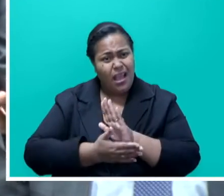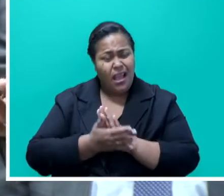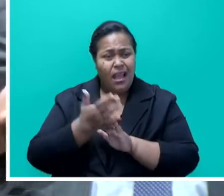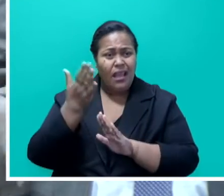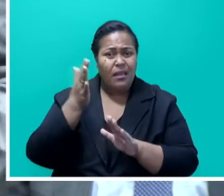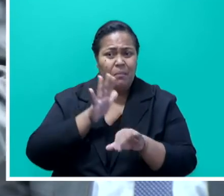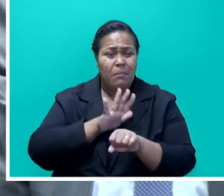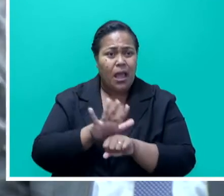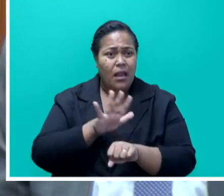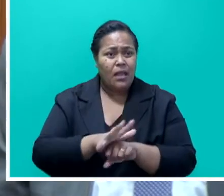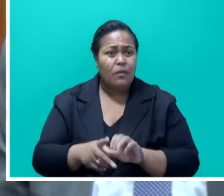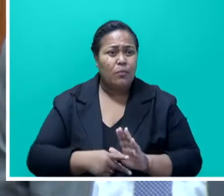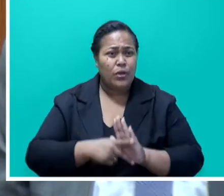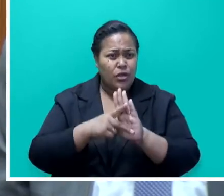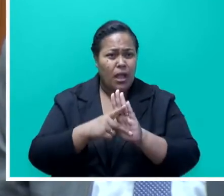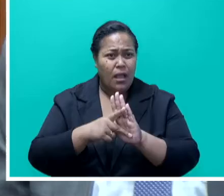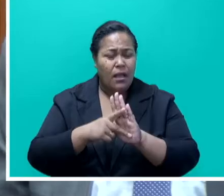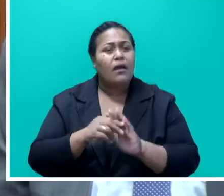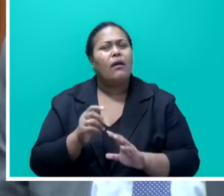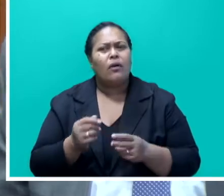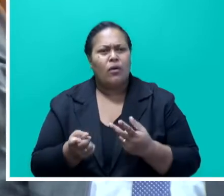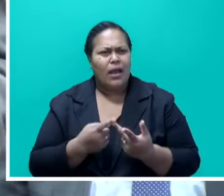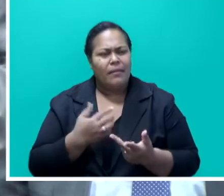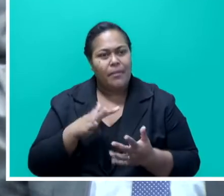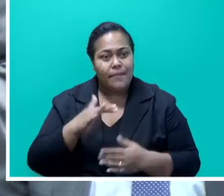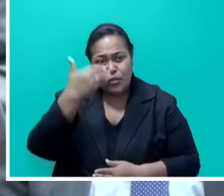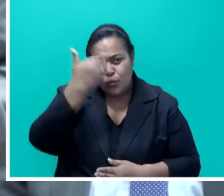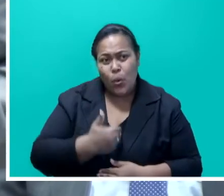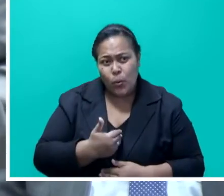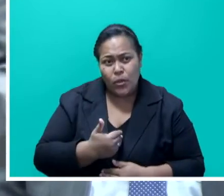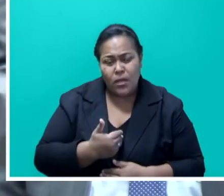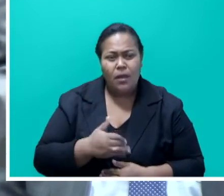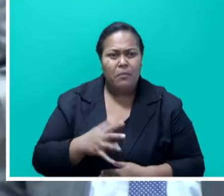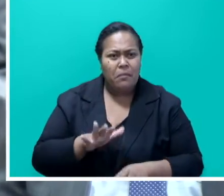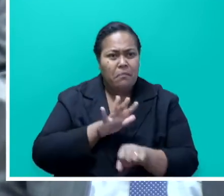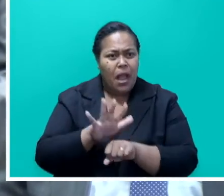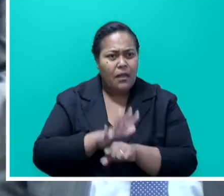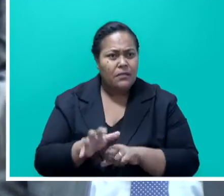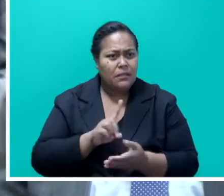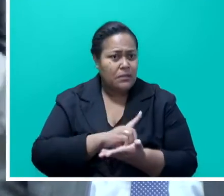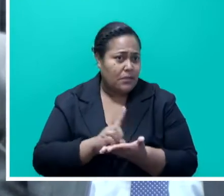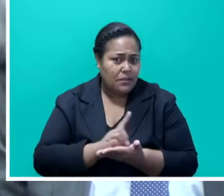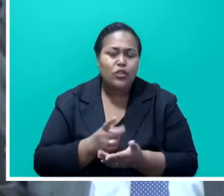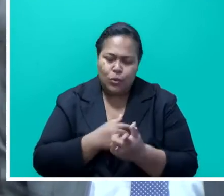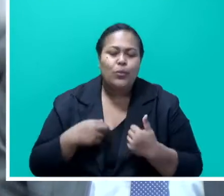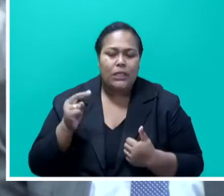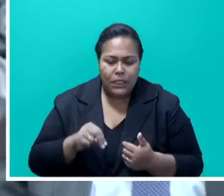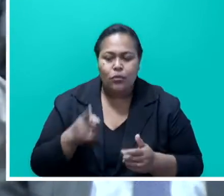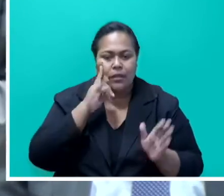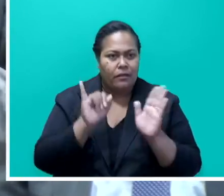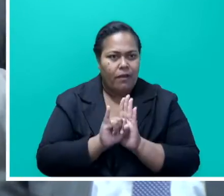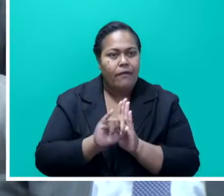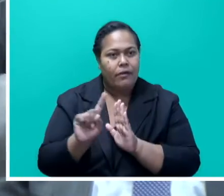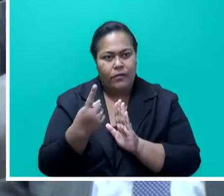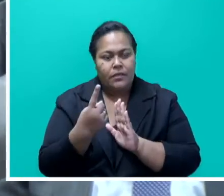ischema heart disease or stroke and they died from this. It was important to actually ascertain them. So that's why our